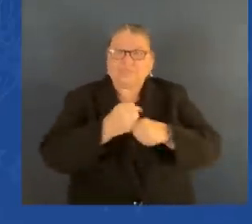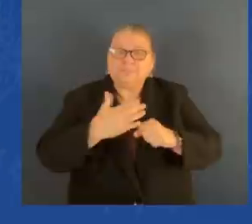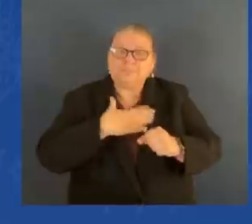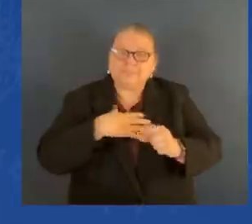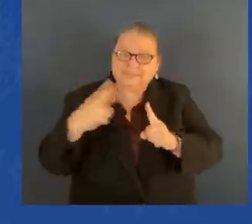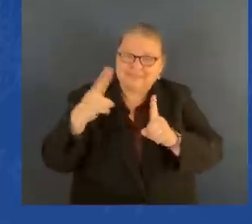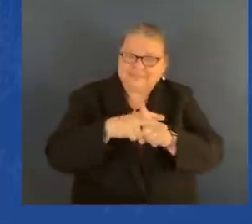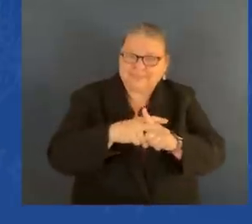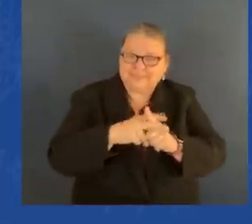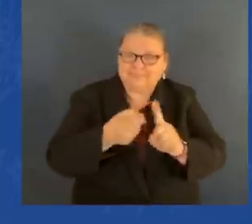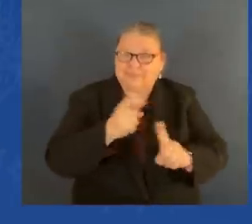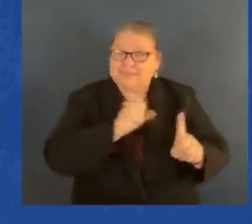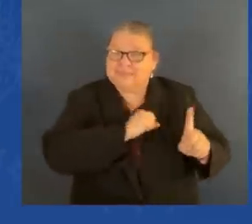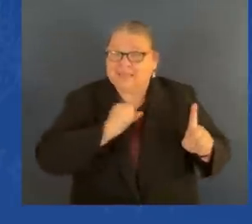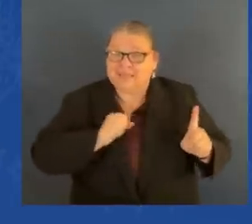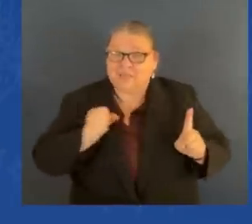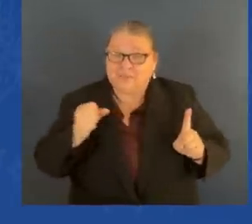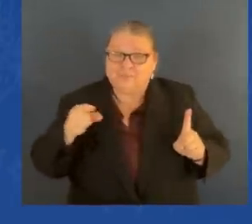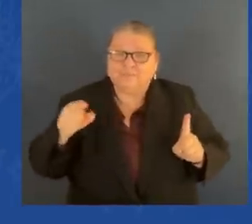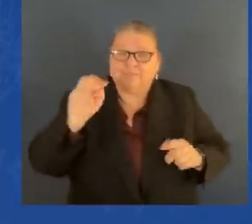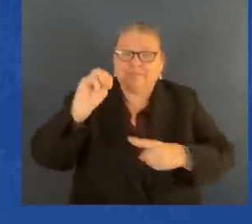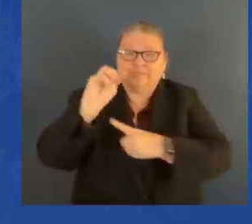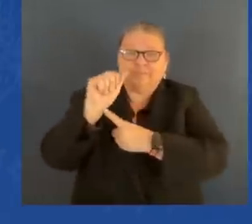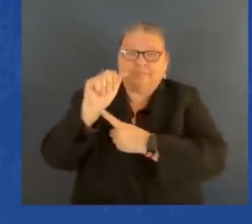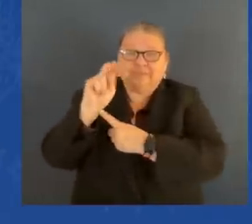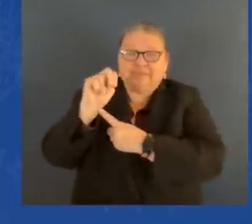And I thought all freshmen got assignments.